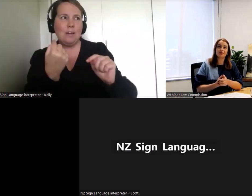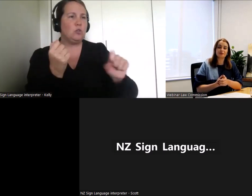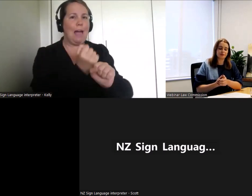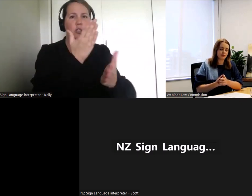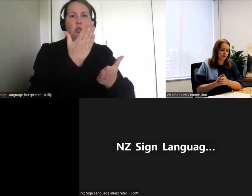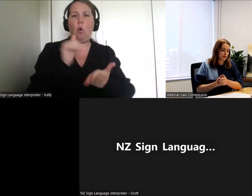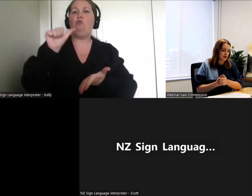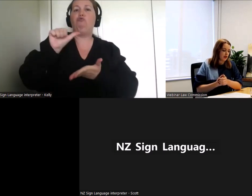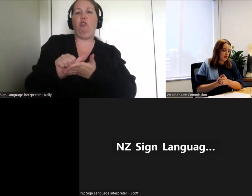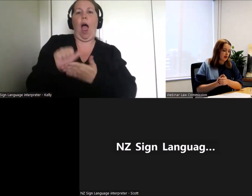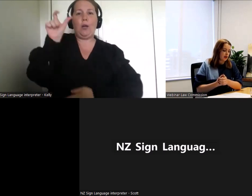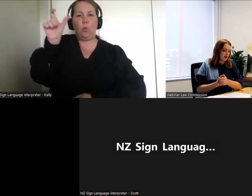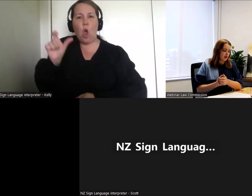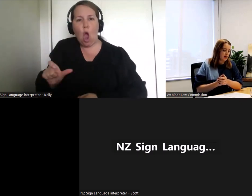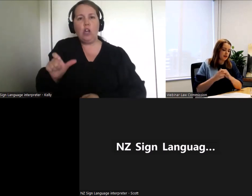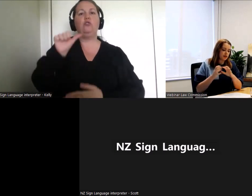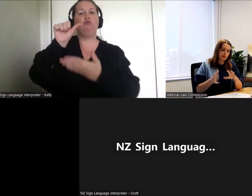review.